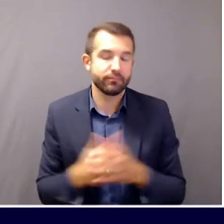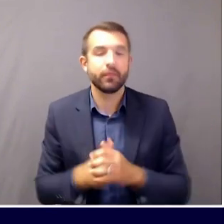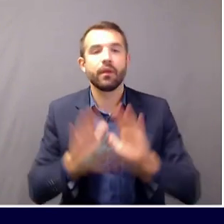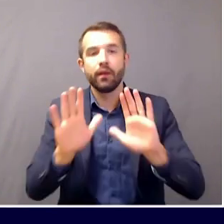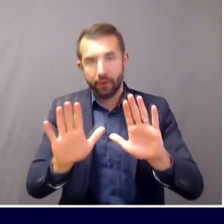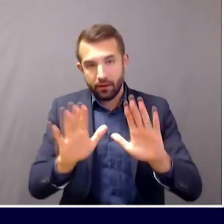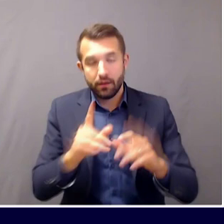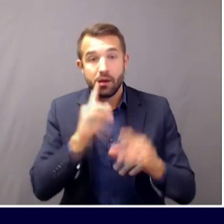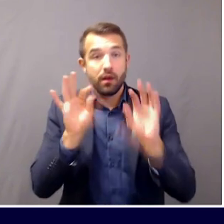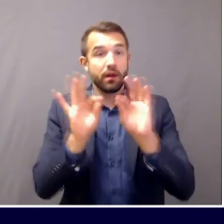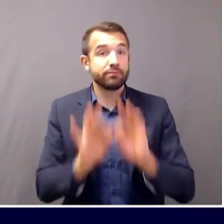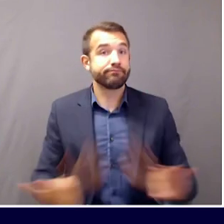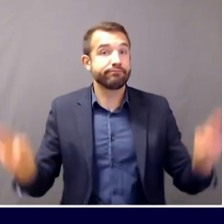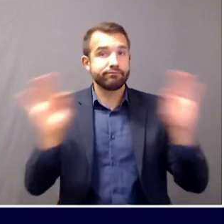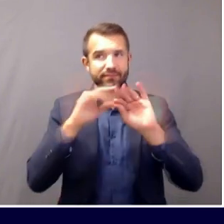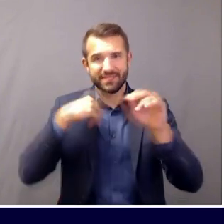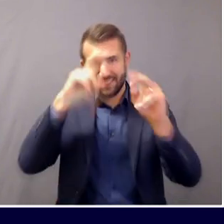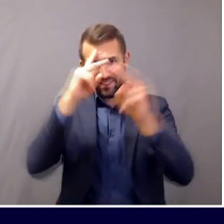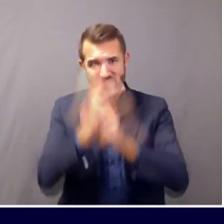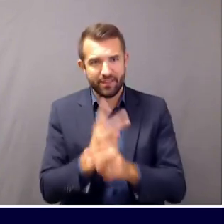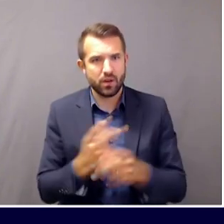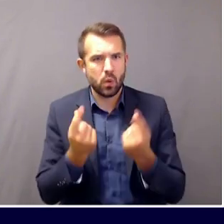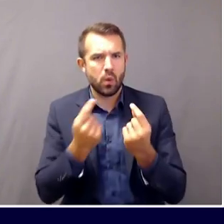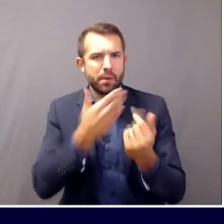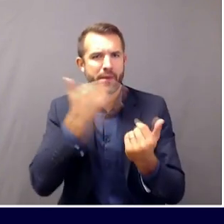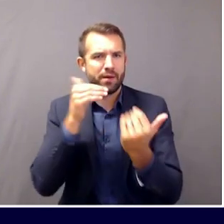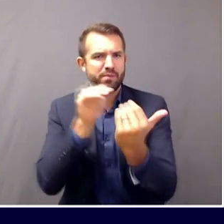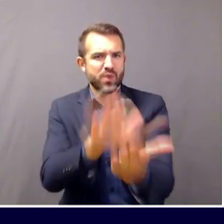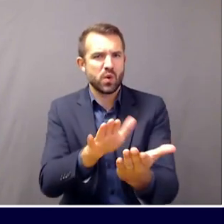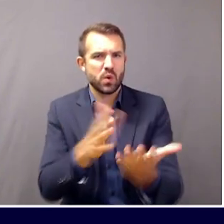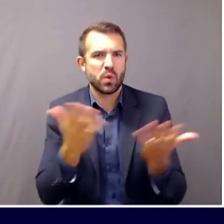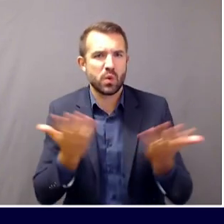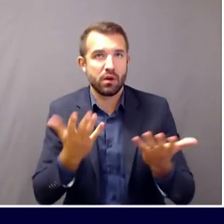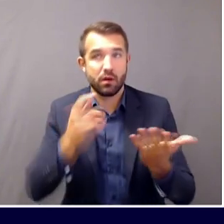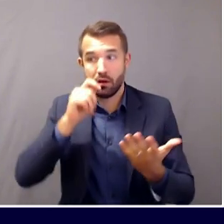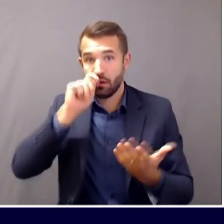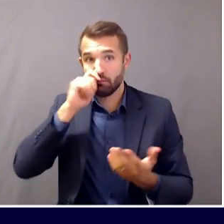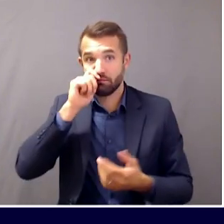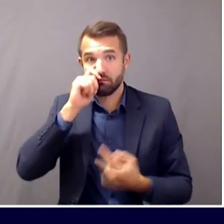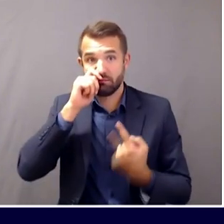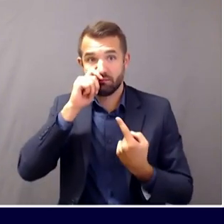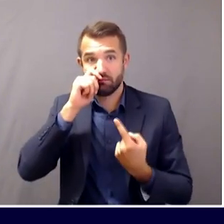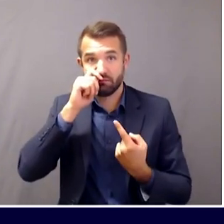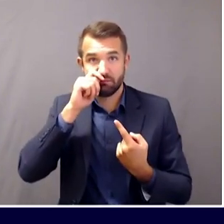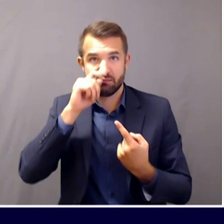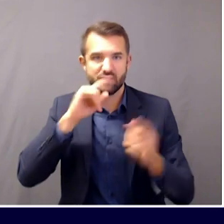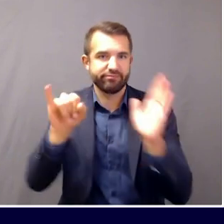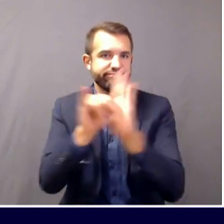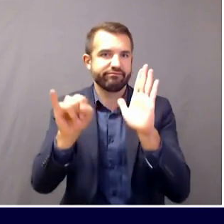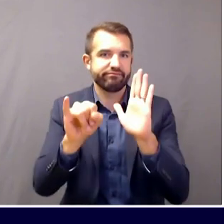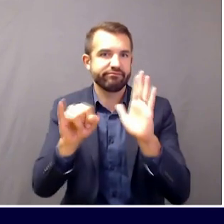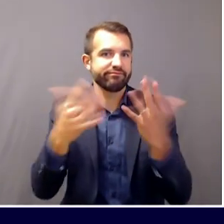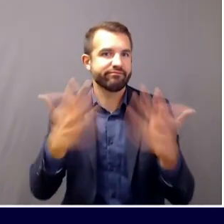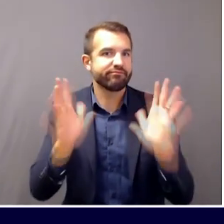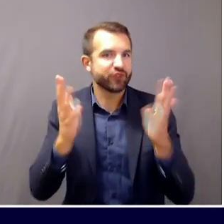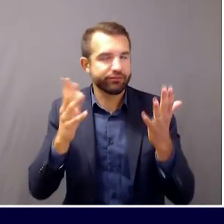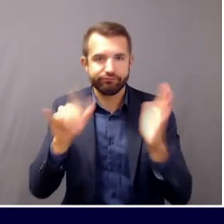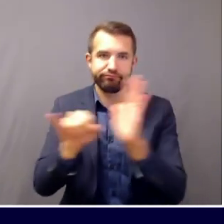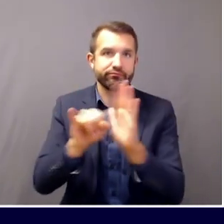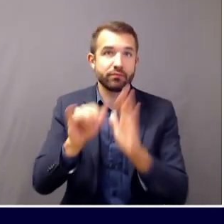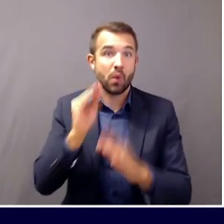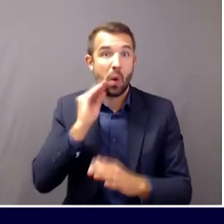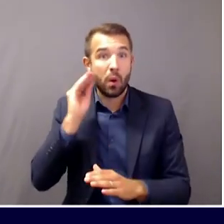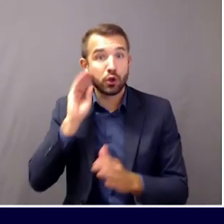might be a little less sensitive than the gold standard PCR tests that we use, say at our lab here in Augusta. But if